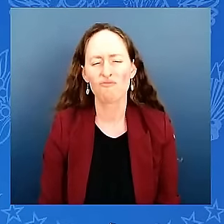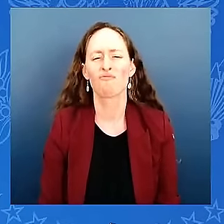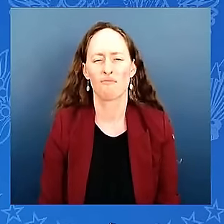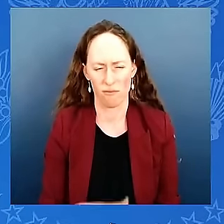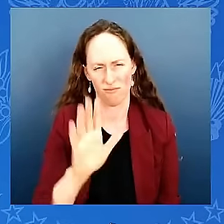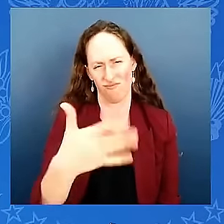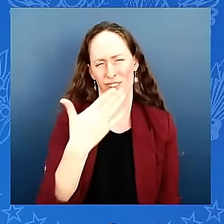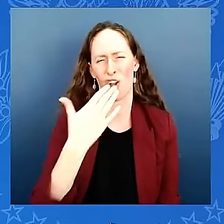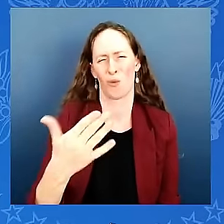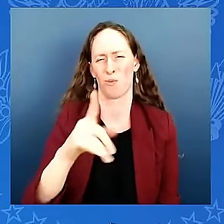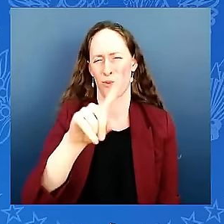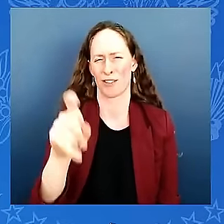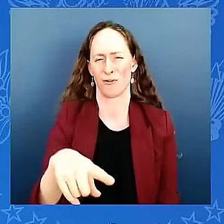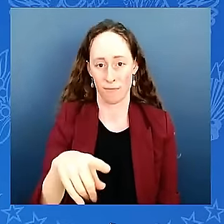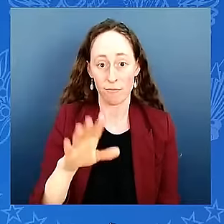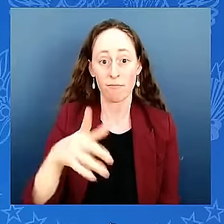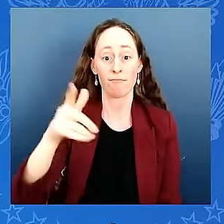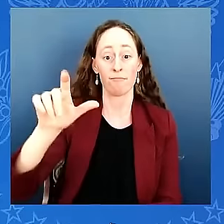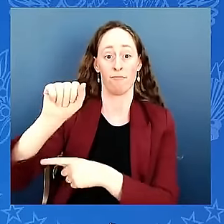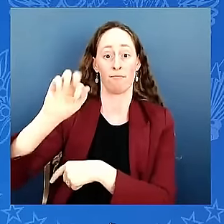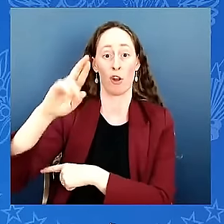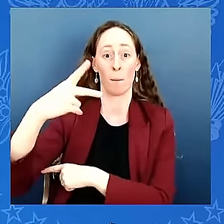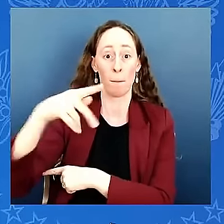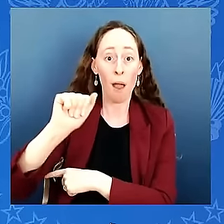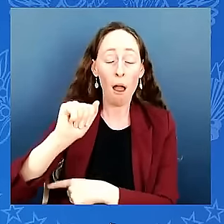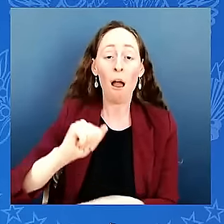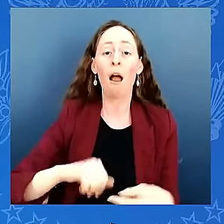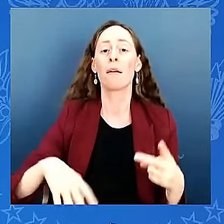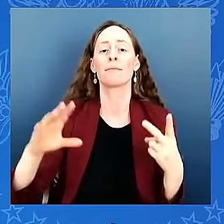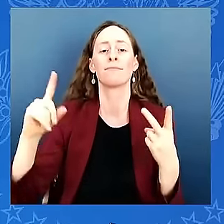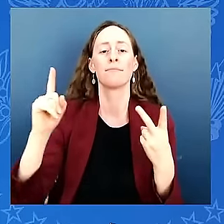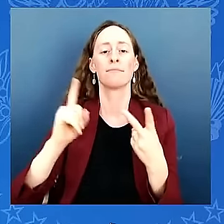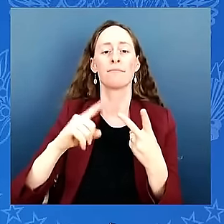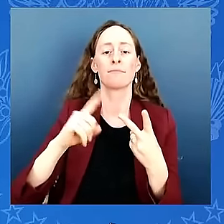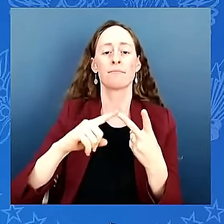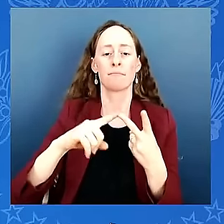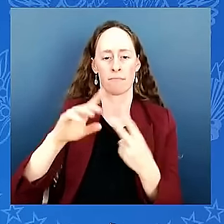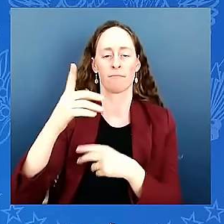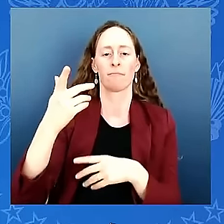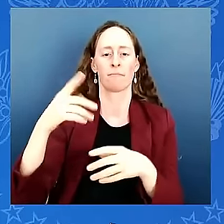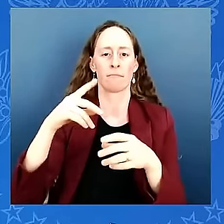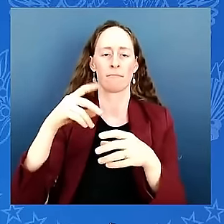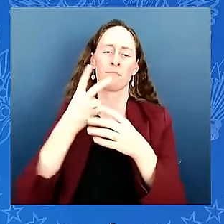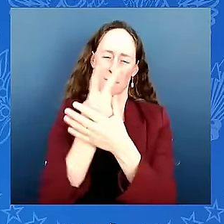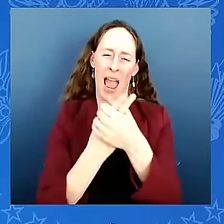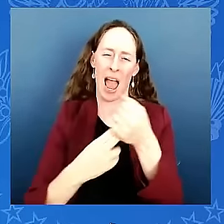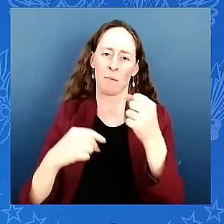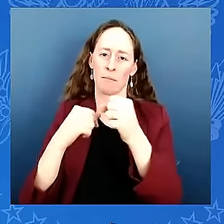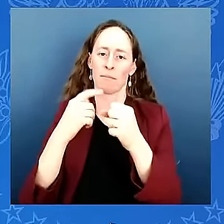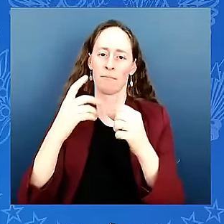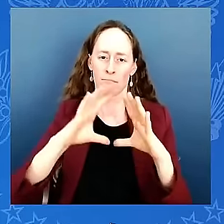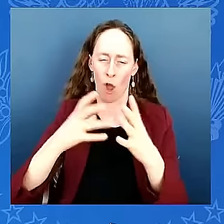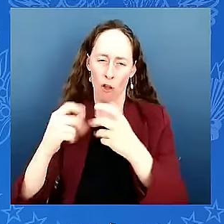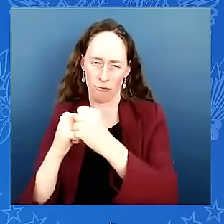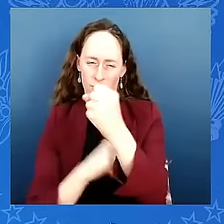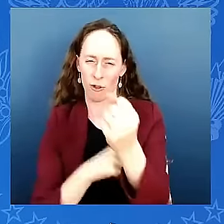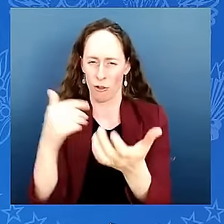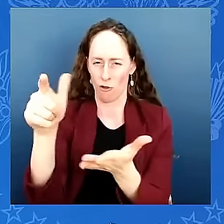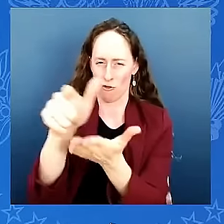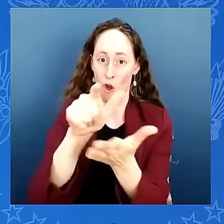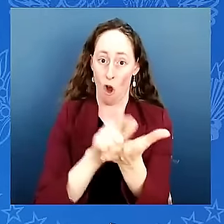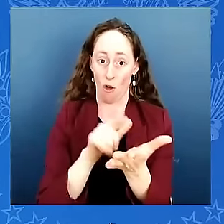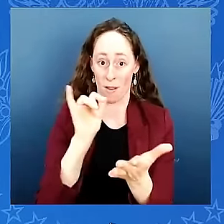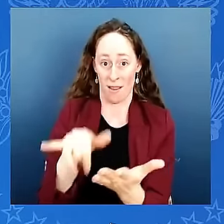and and the bipartisan um law um it allows for more people